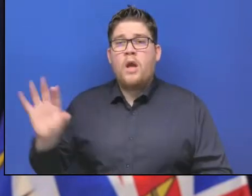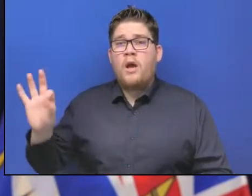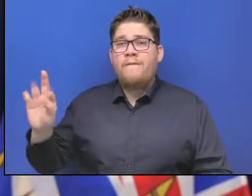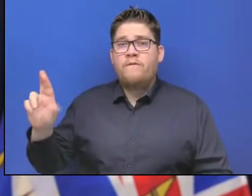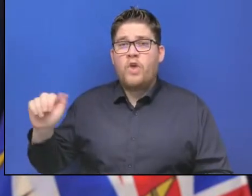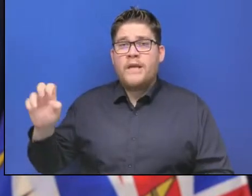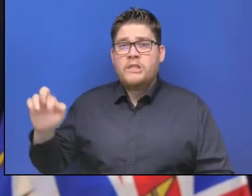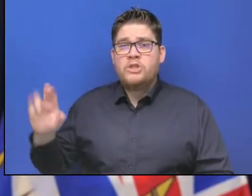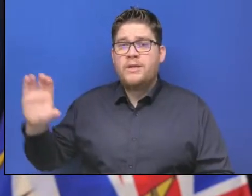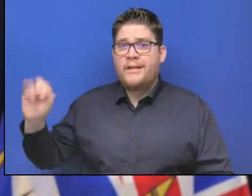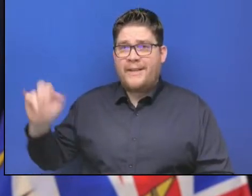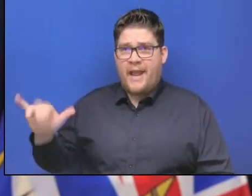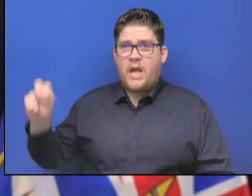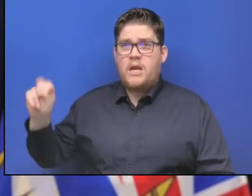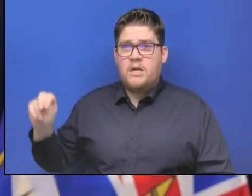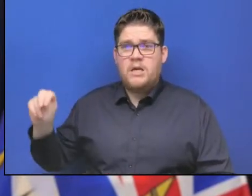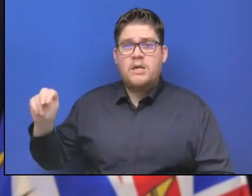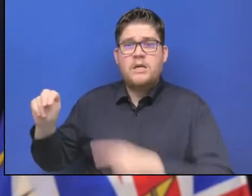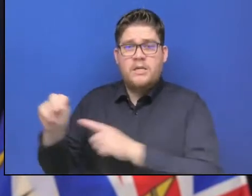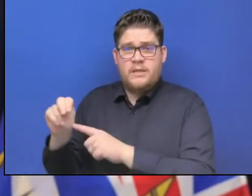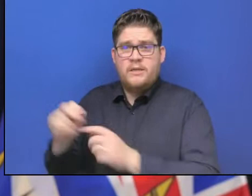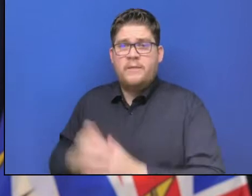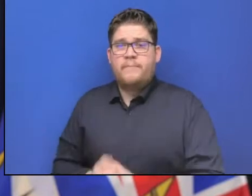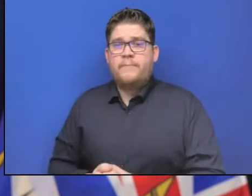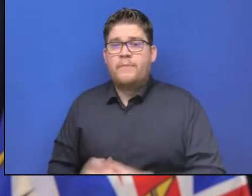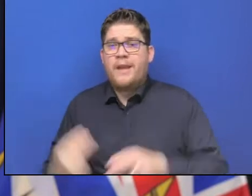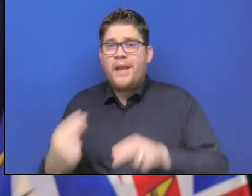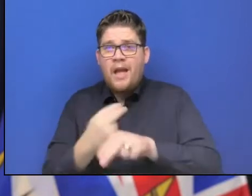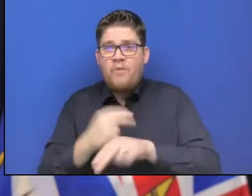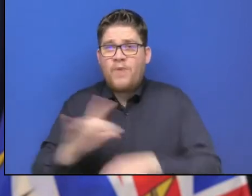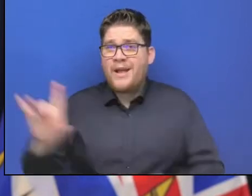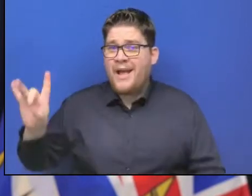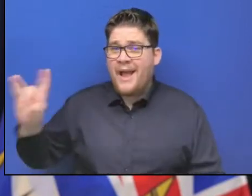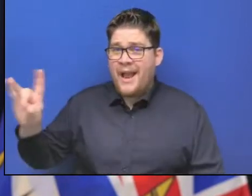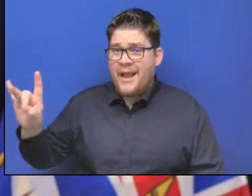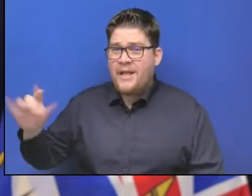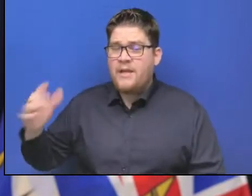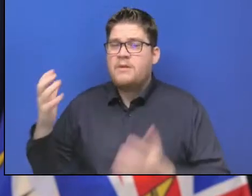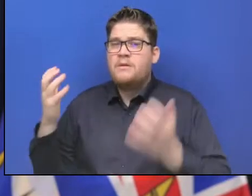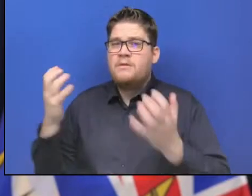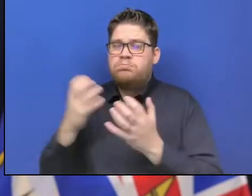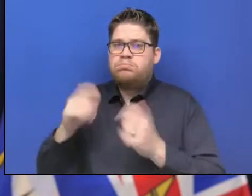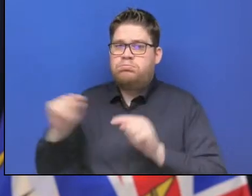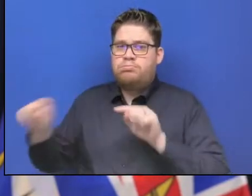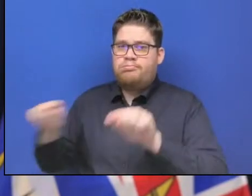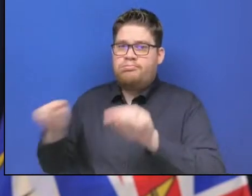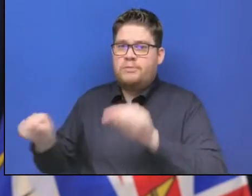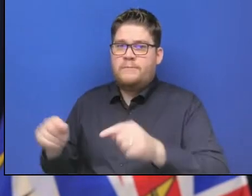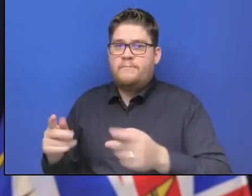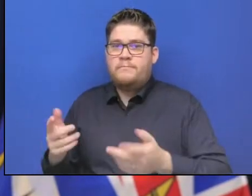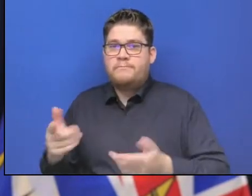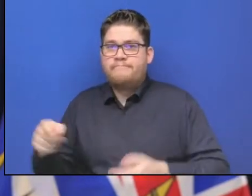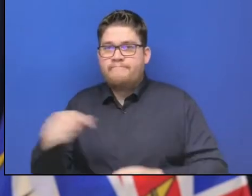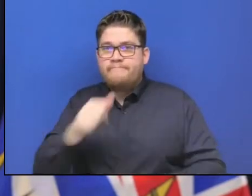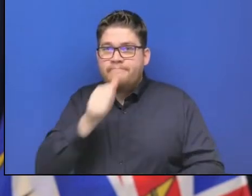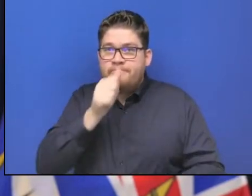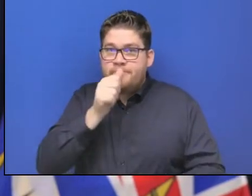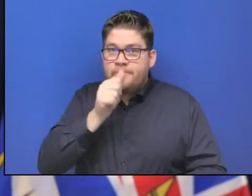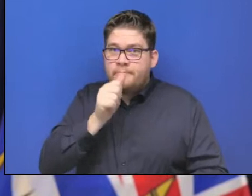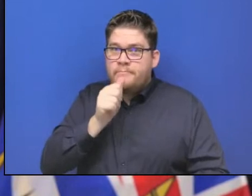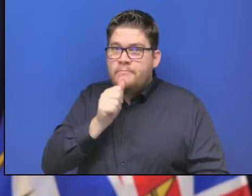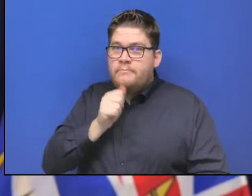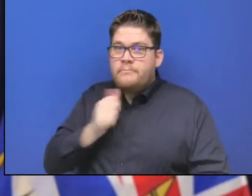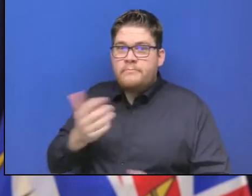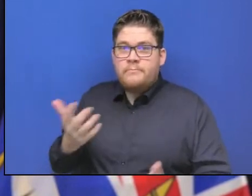possible to restore access for all those affected. We will provide updates as plans progress. And we will continue, of course, to update you on the